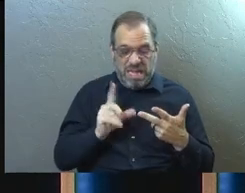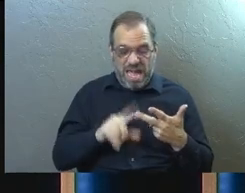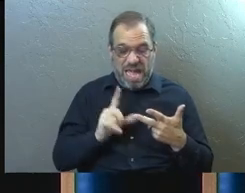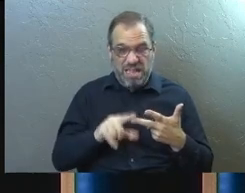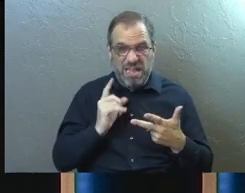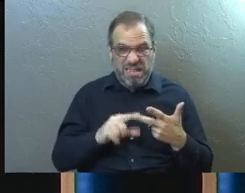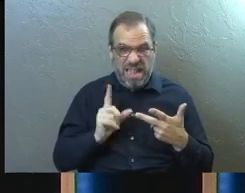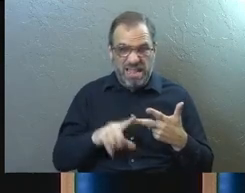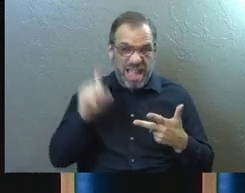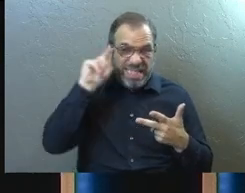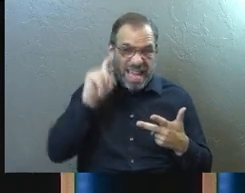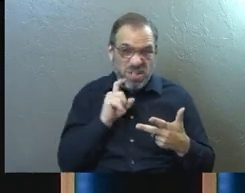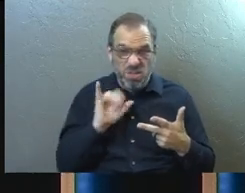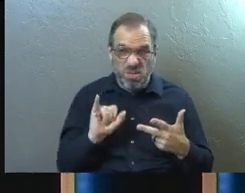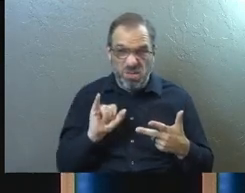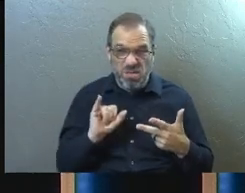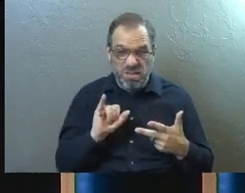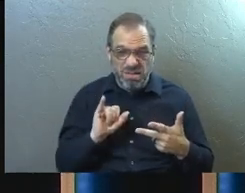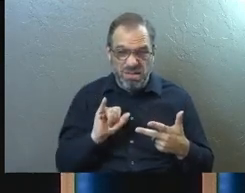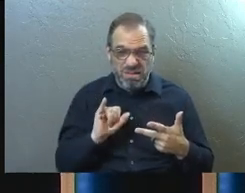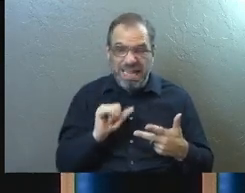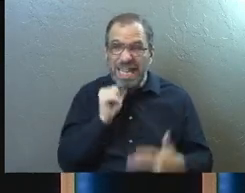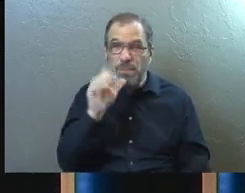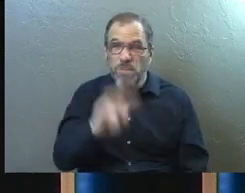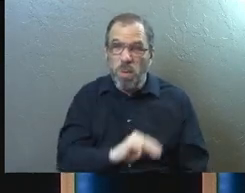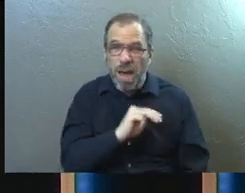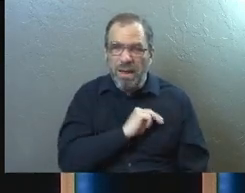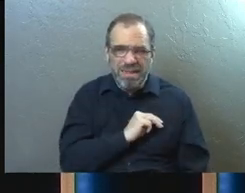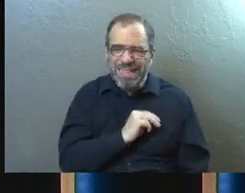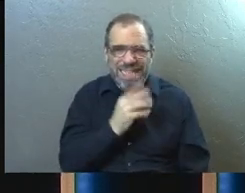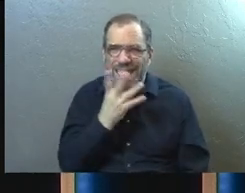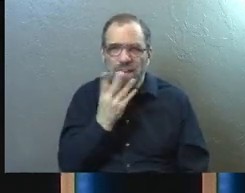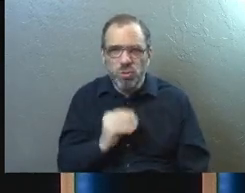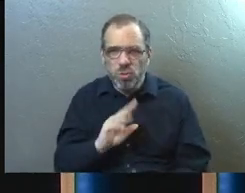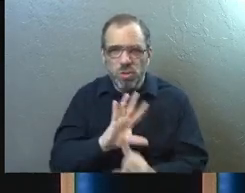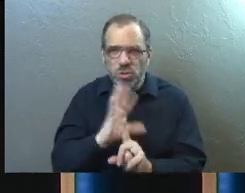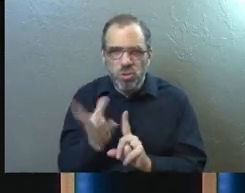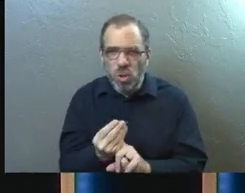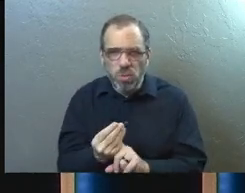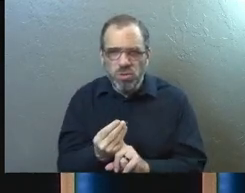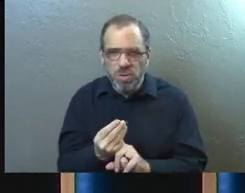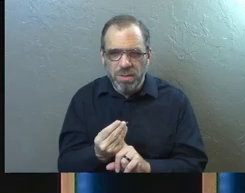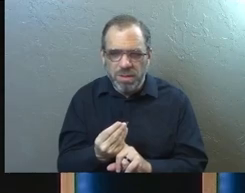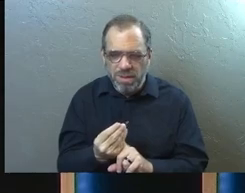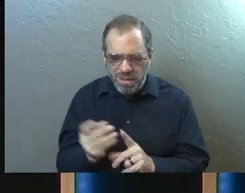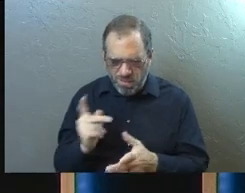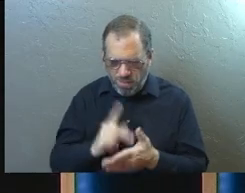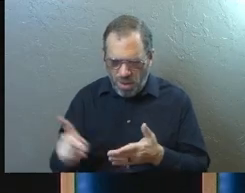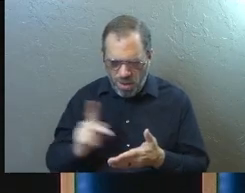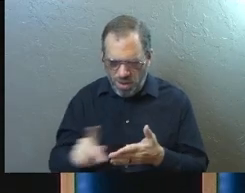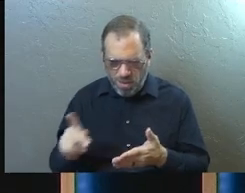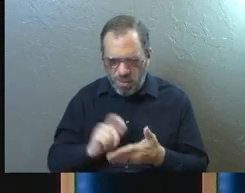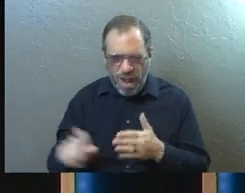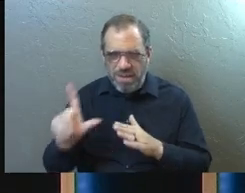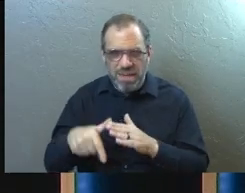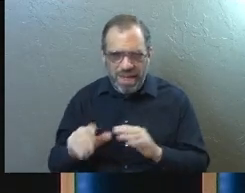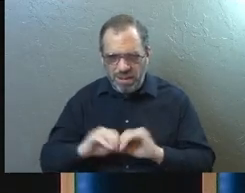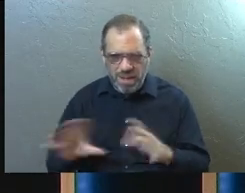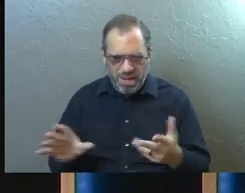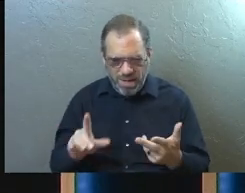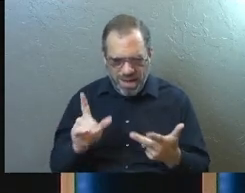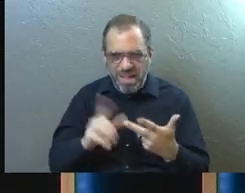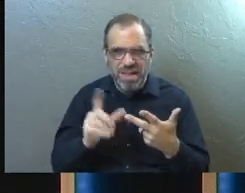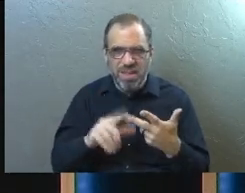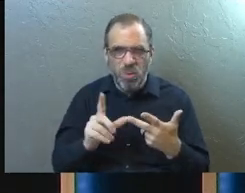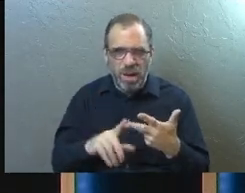last one, though, the sexual immorality, that's not a Jewish cultural thing. That's not something Paul ever writes in a later letter to clarify